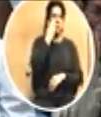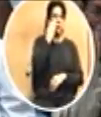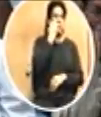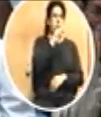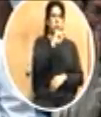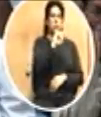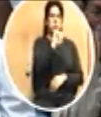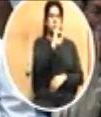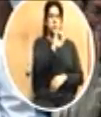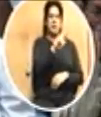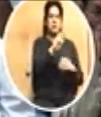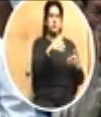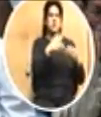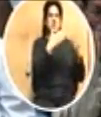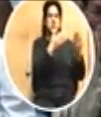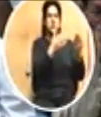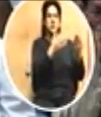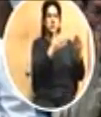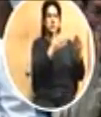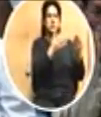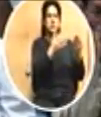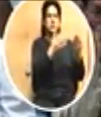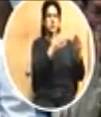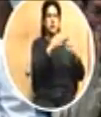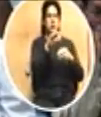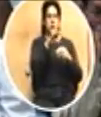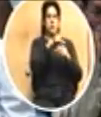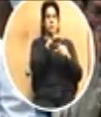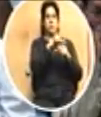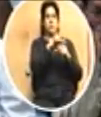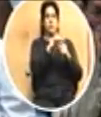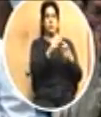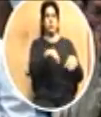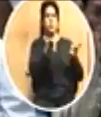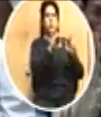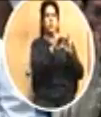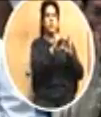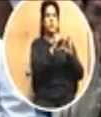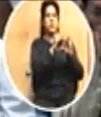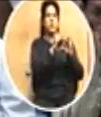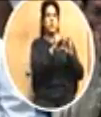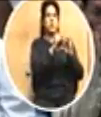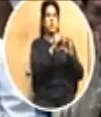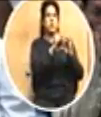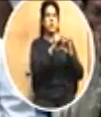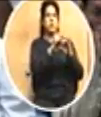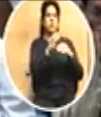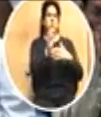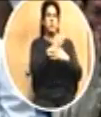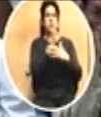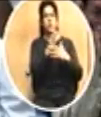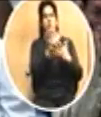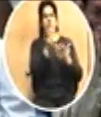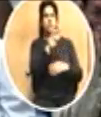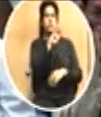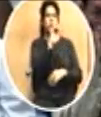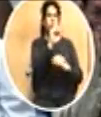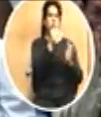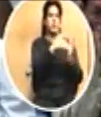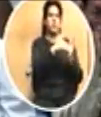suggesting a vote is worth anywhere from $40,000